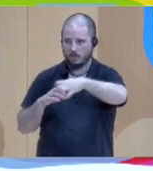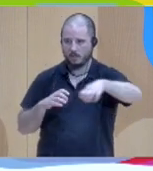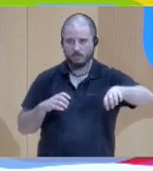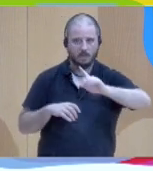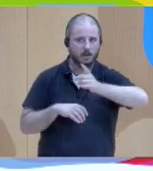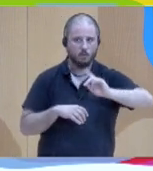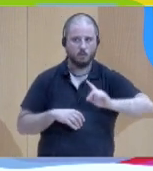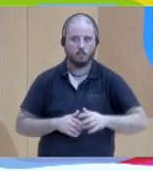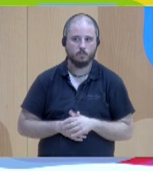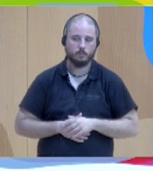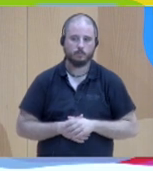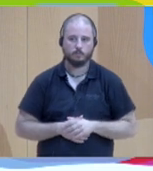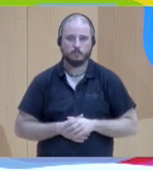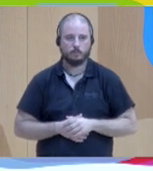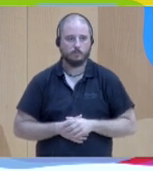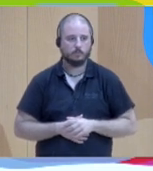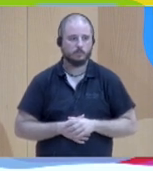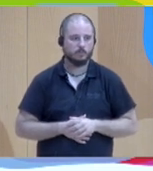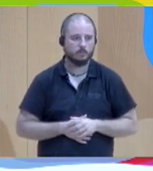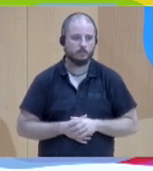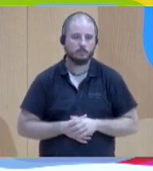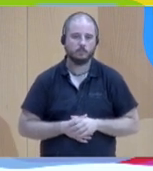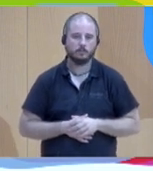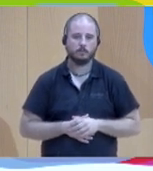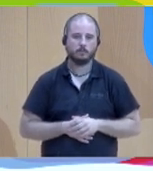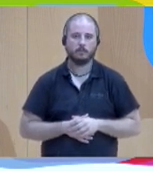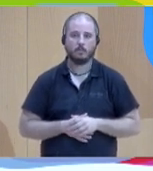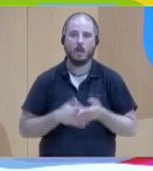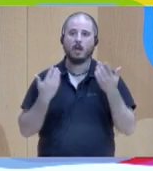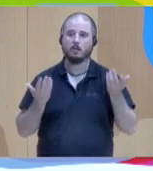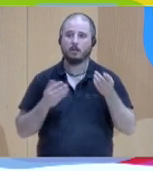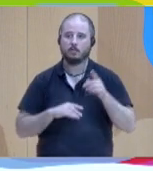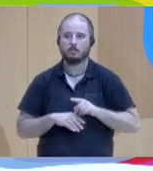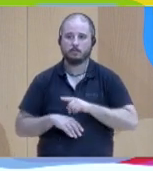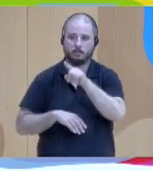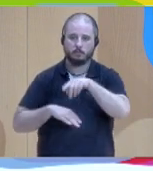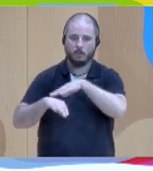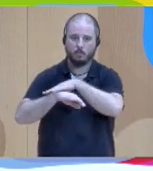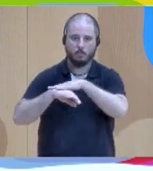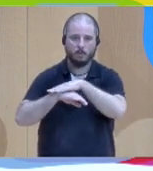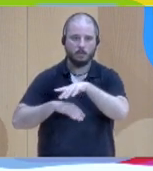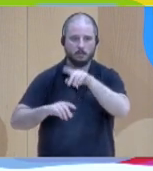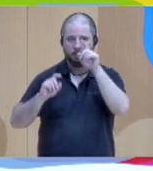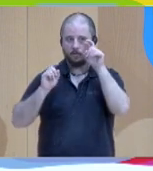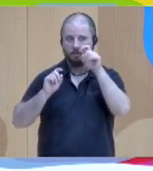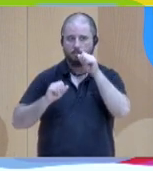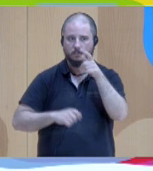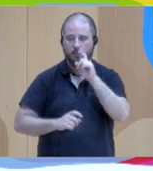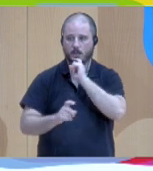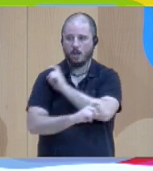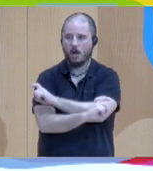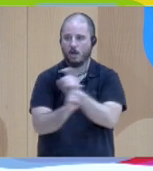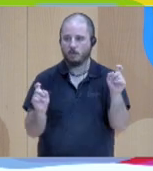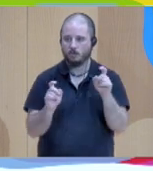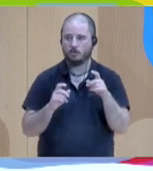minister of vacation sent the notice to schools I had a chance to go